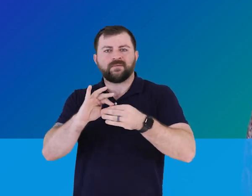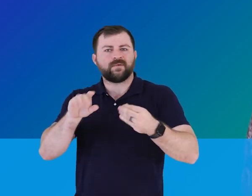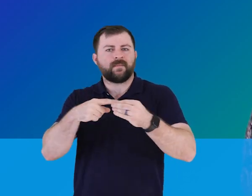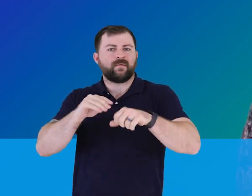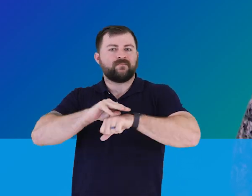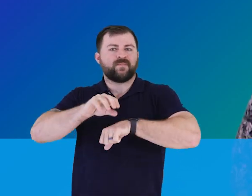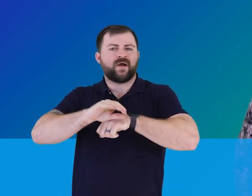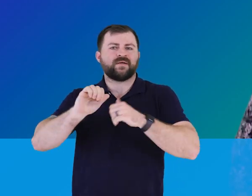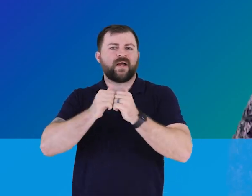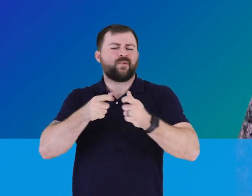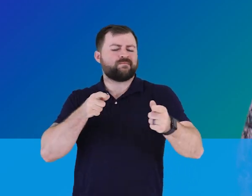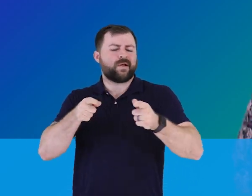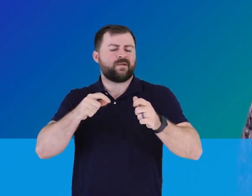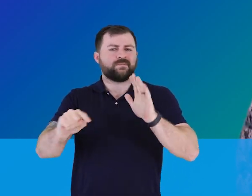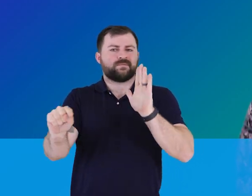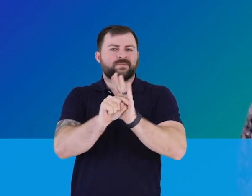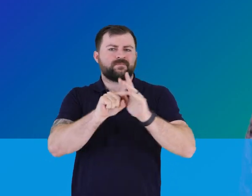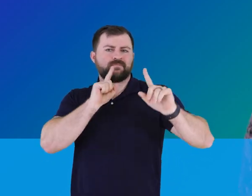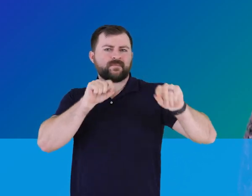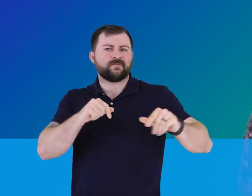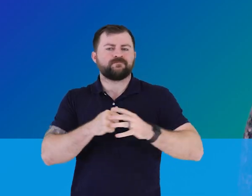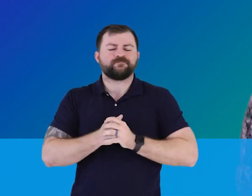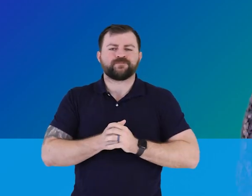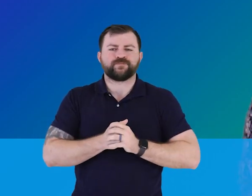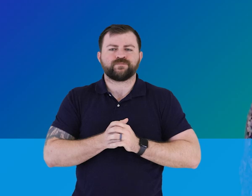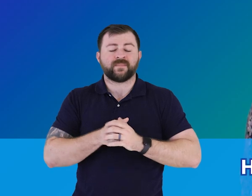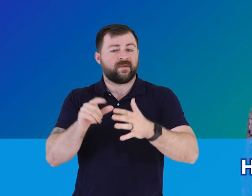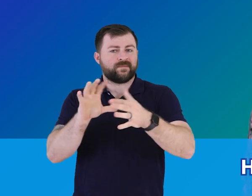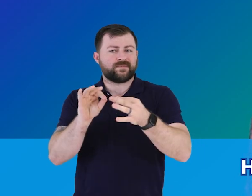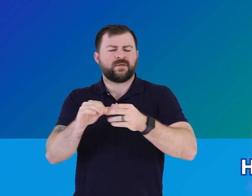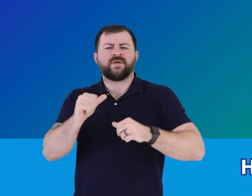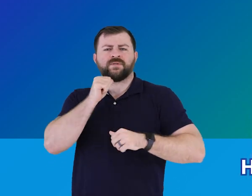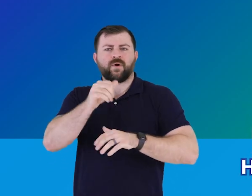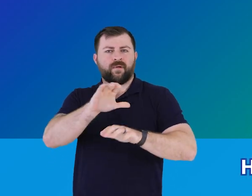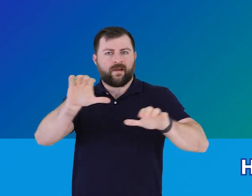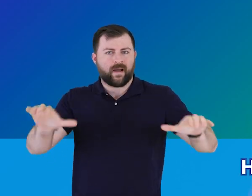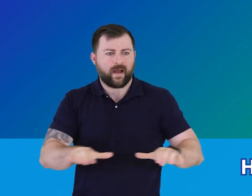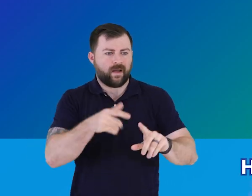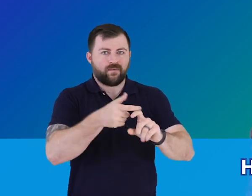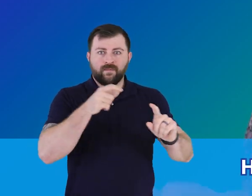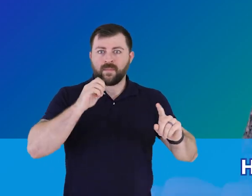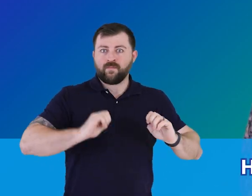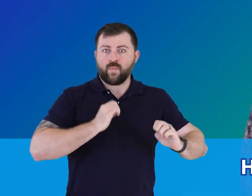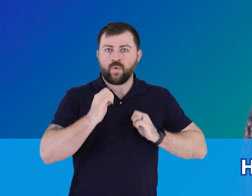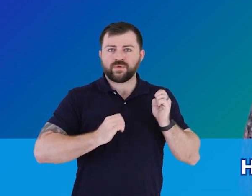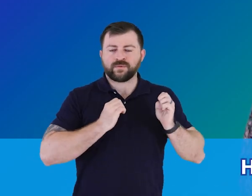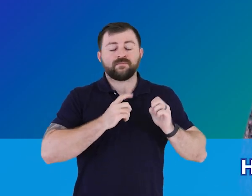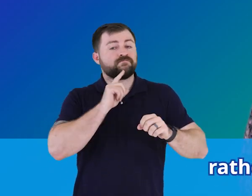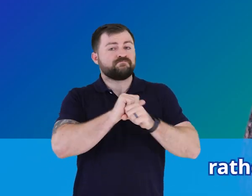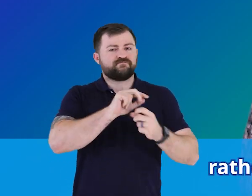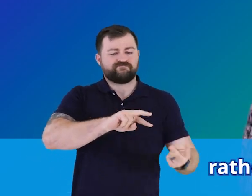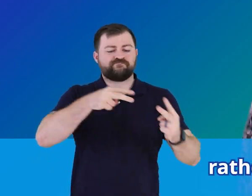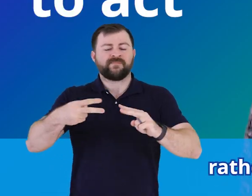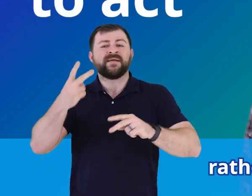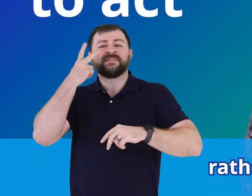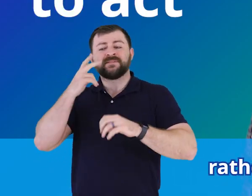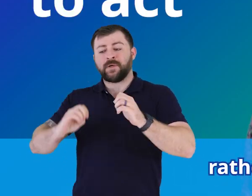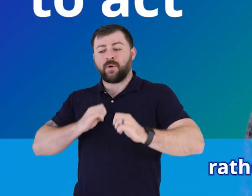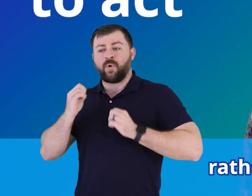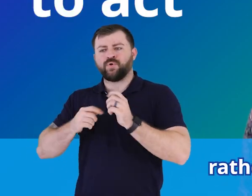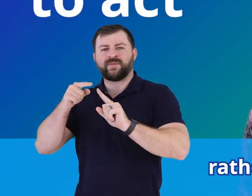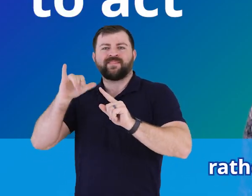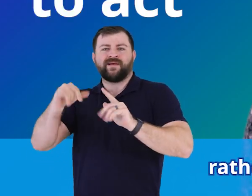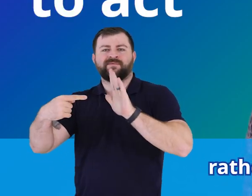on handling these negative emotional reactions. He says, don't act on emotion, rather see